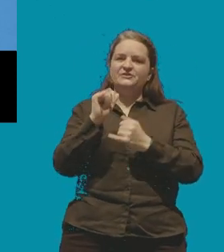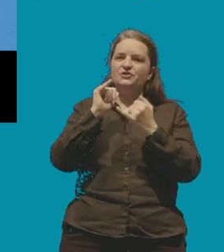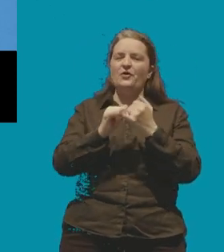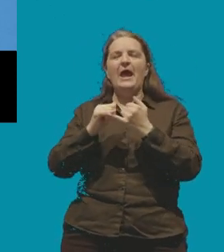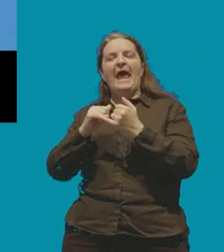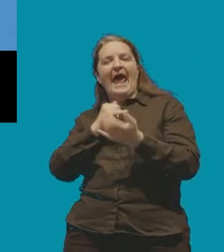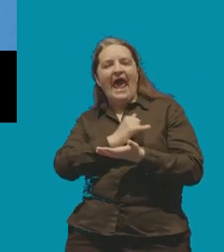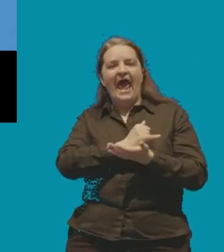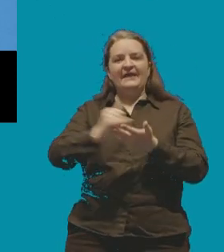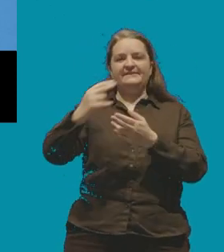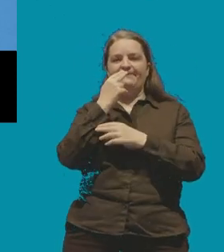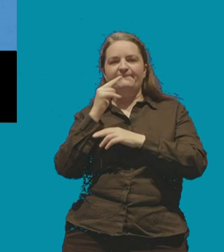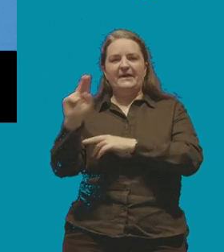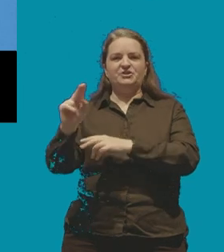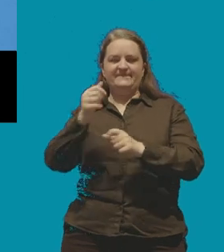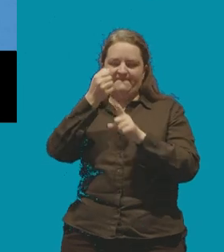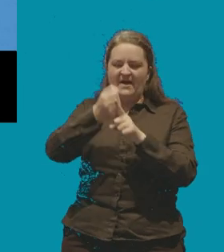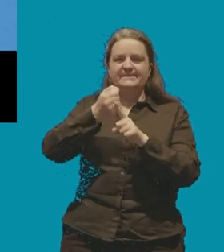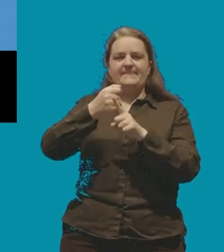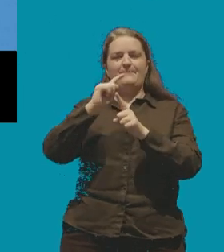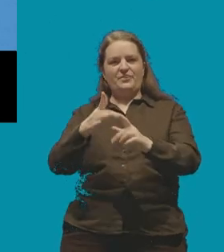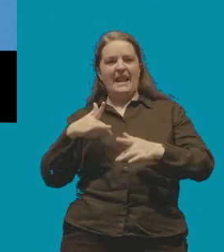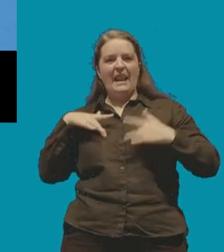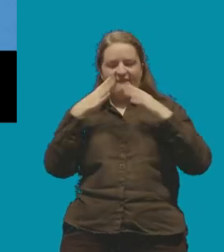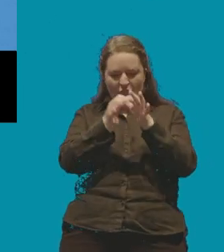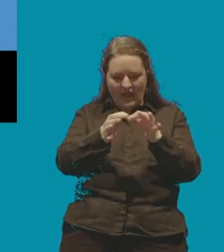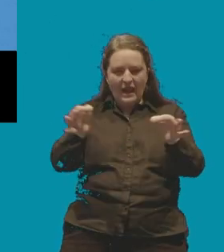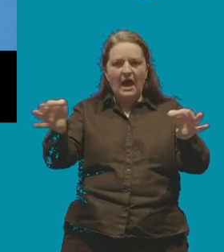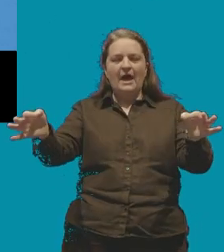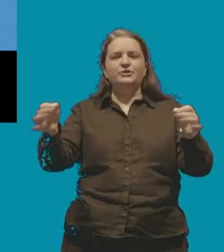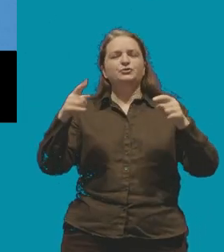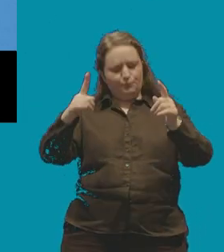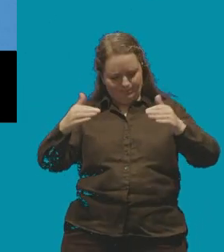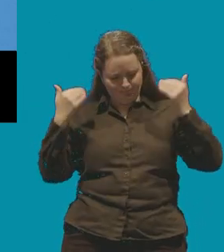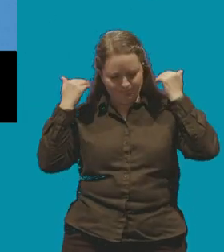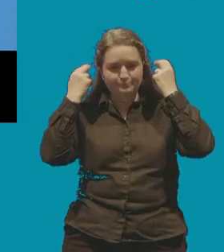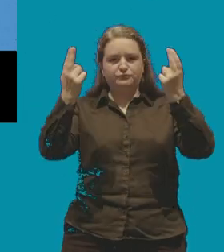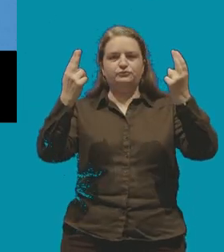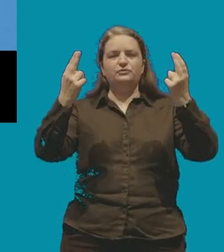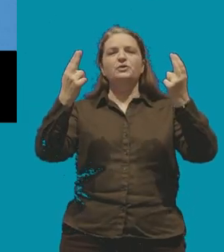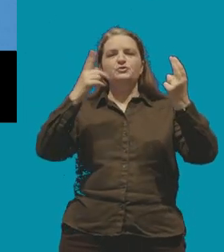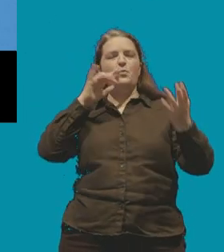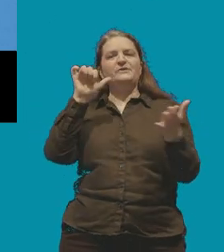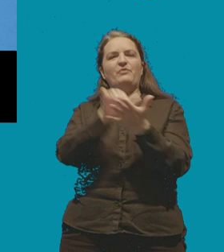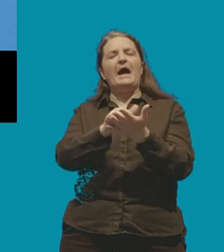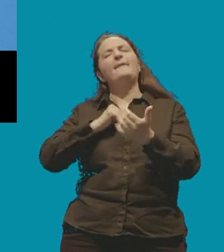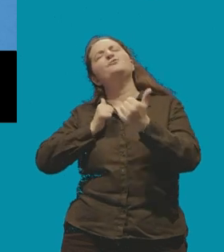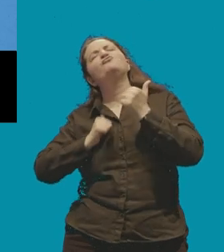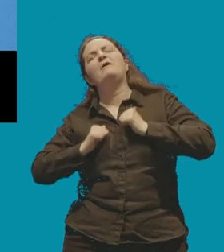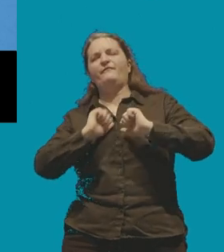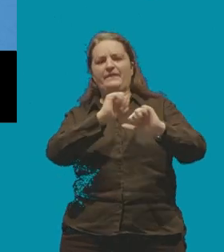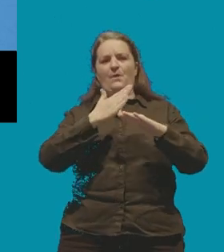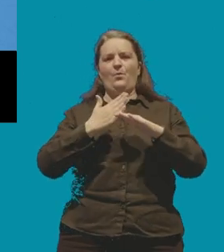fascist fighters who put their necks on the line to do what is right and I'm extremely proud of the work that they've done